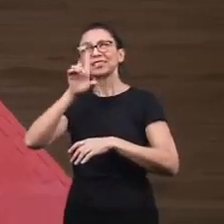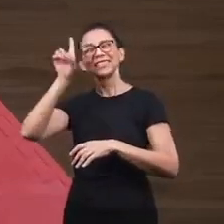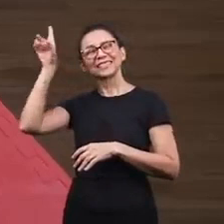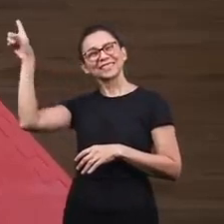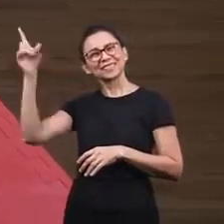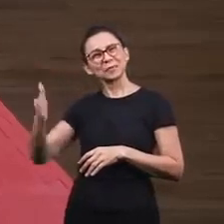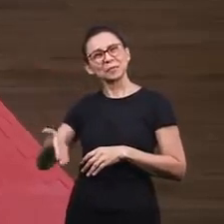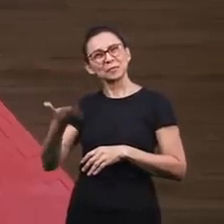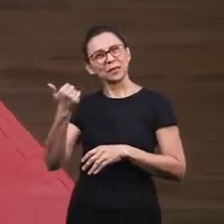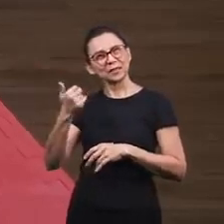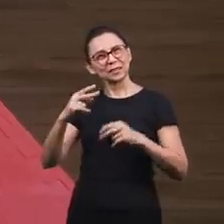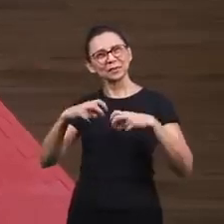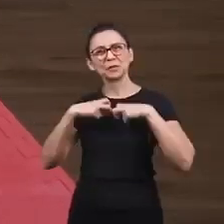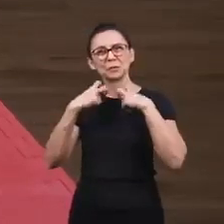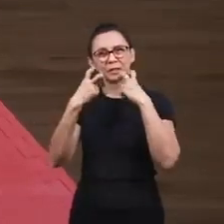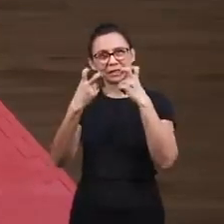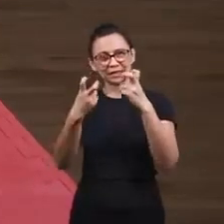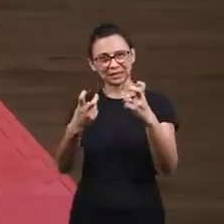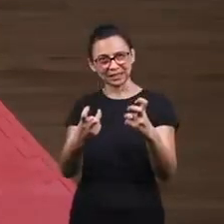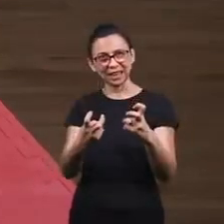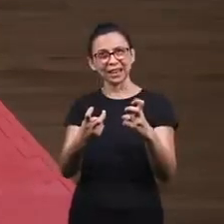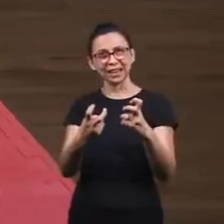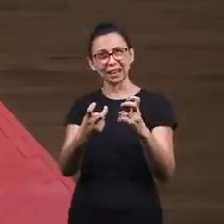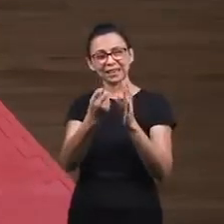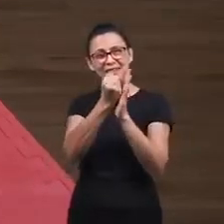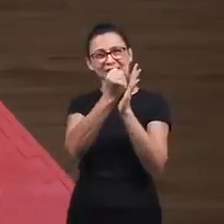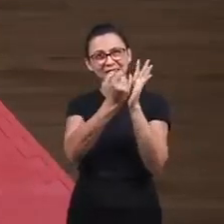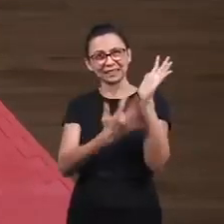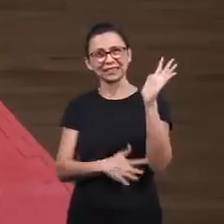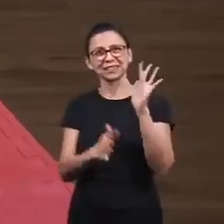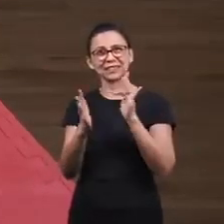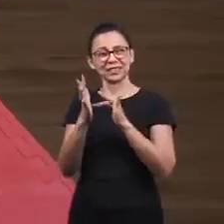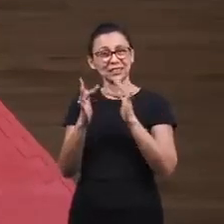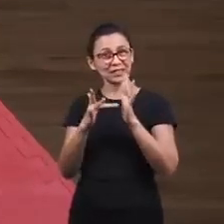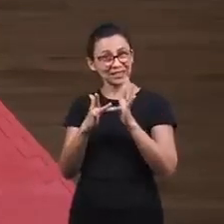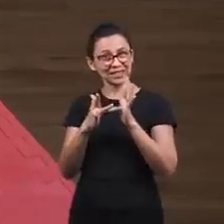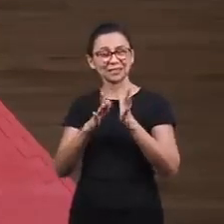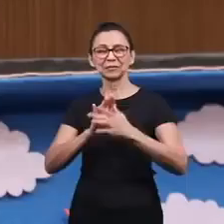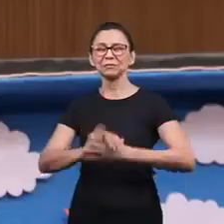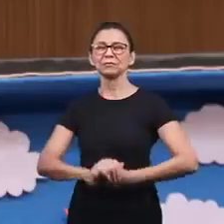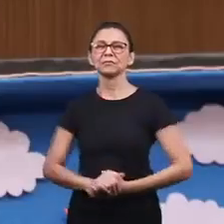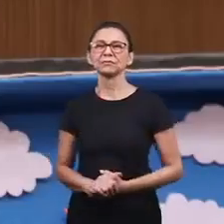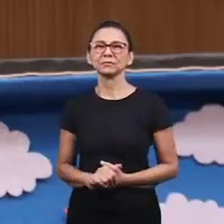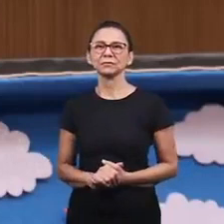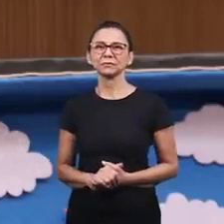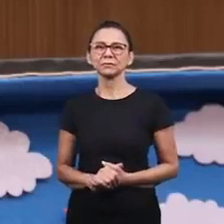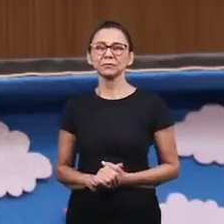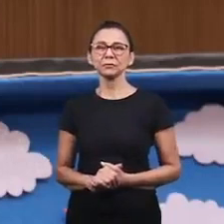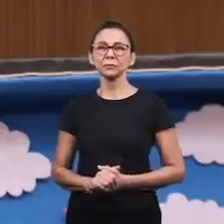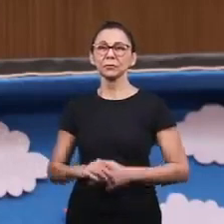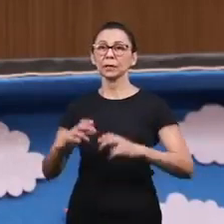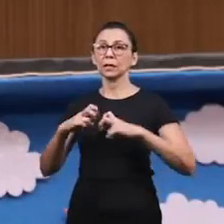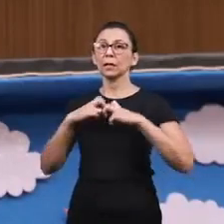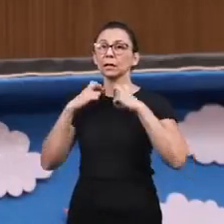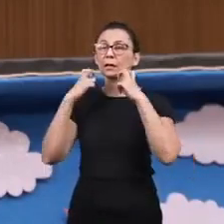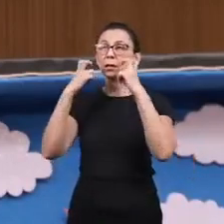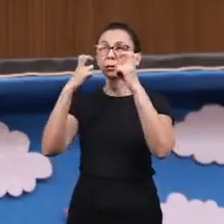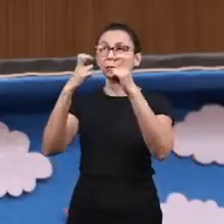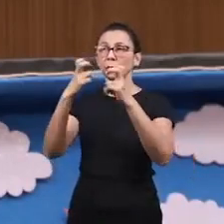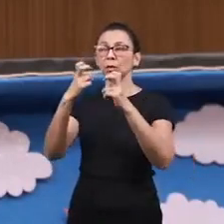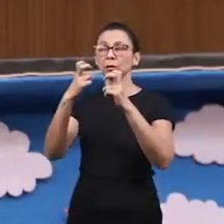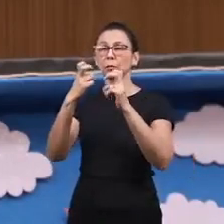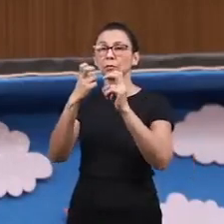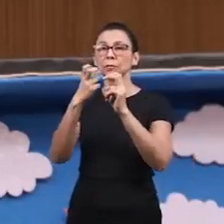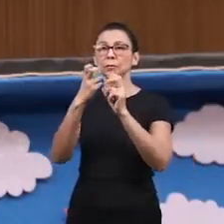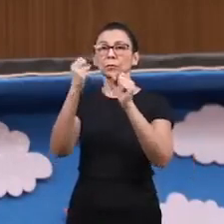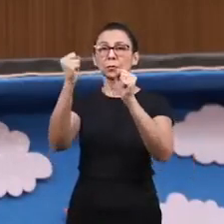God. So let's plead. We'll plead by the blood of Jesus. Lord, at this moment, we plead by the power